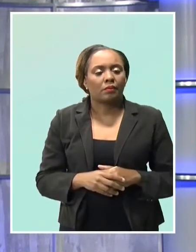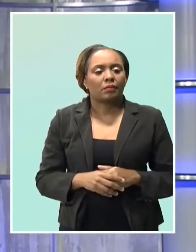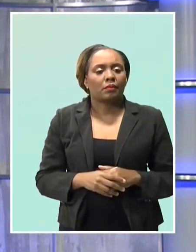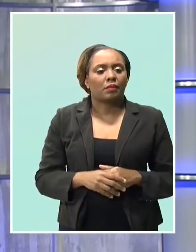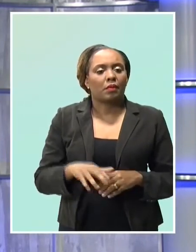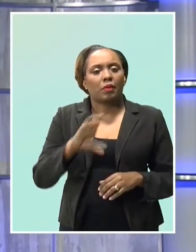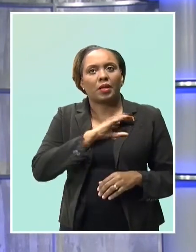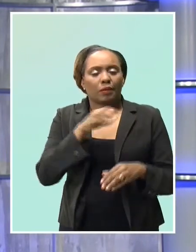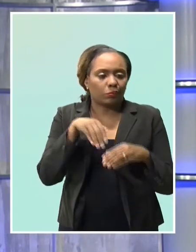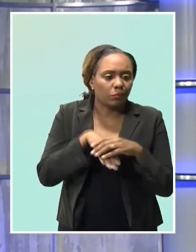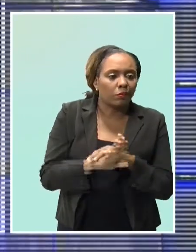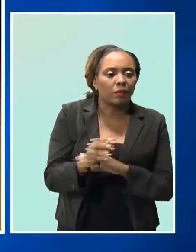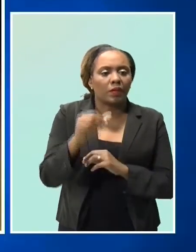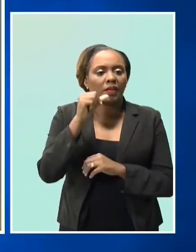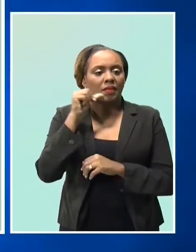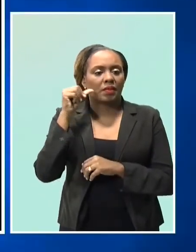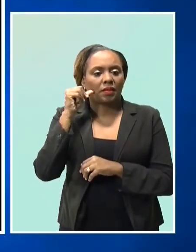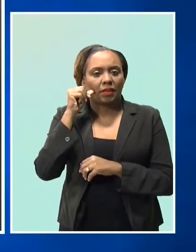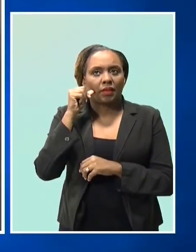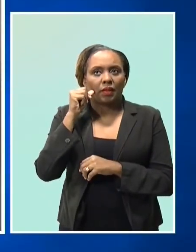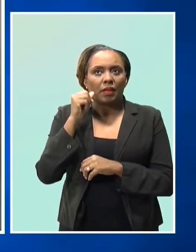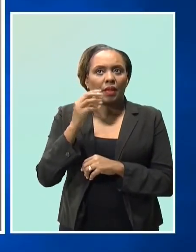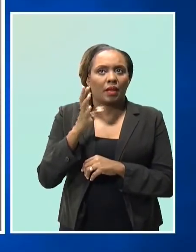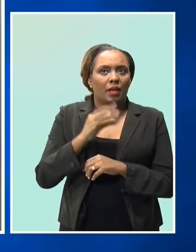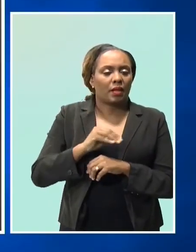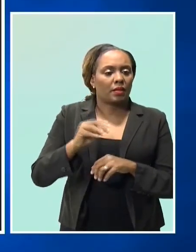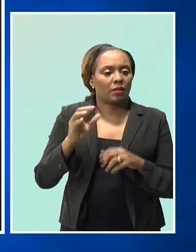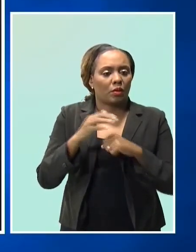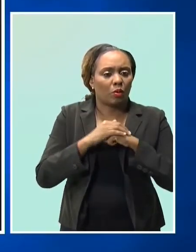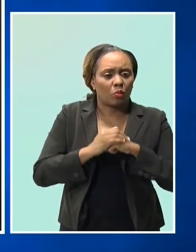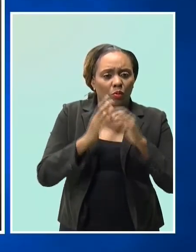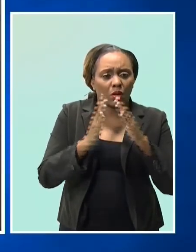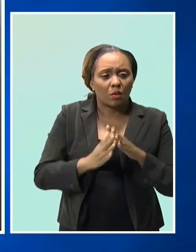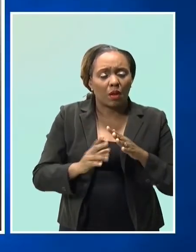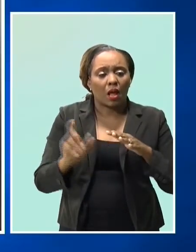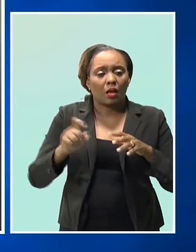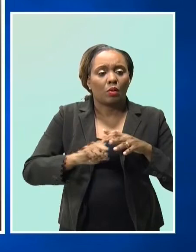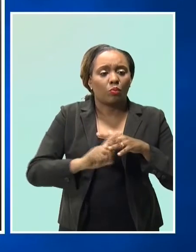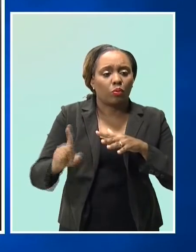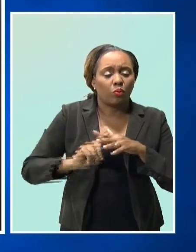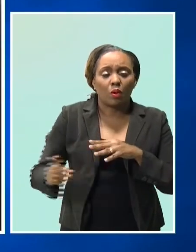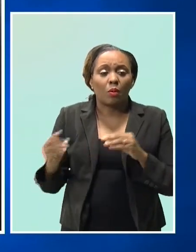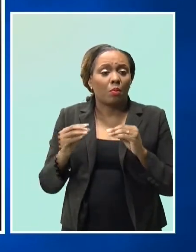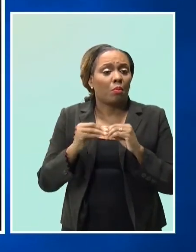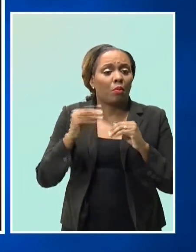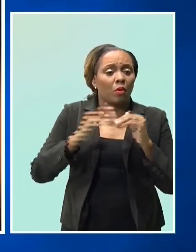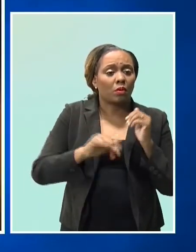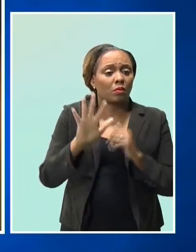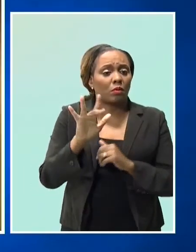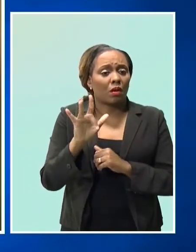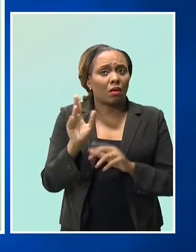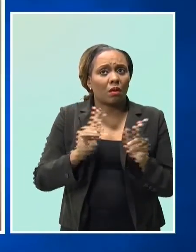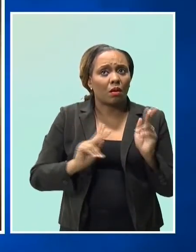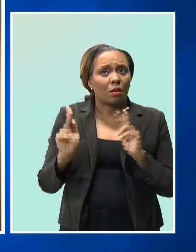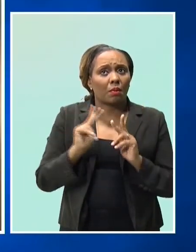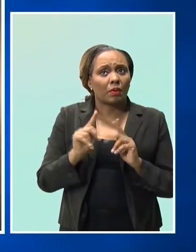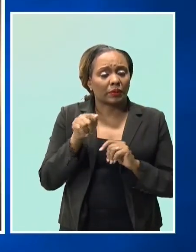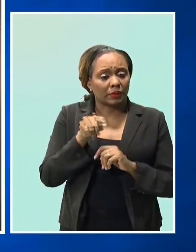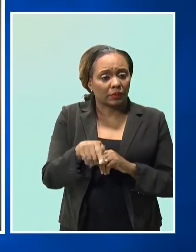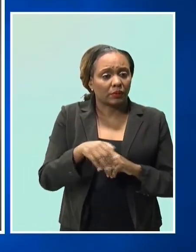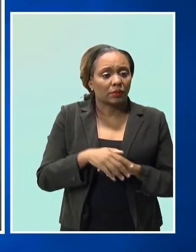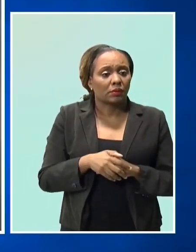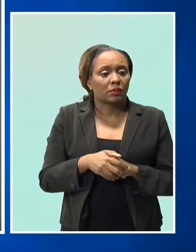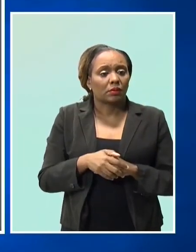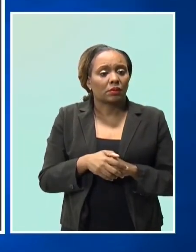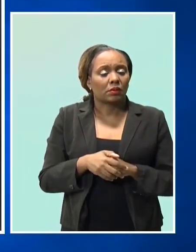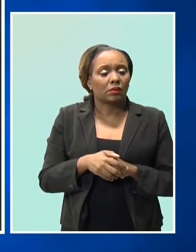end a service at the church yesterday and dispersed the worshipers. After receiving reports, there were more than 25 people in attendance. The event